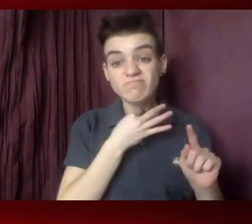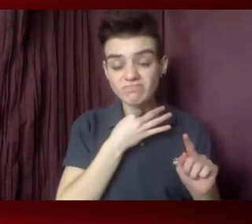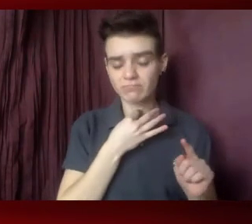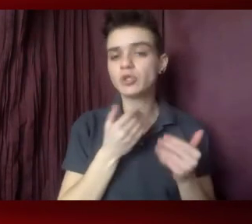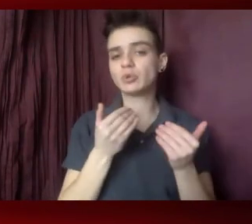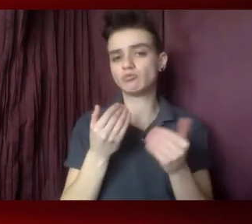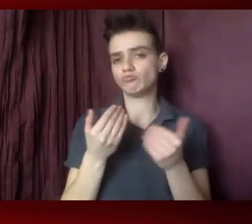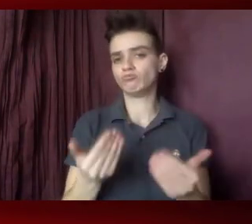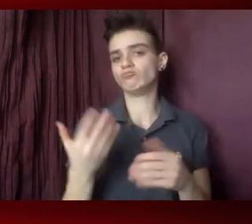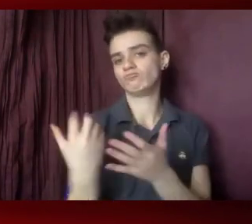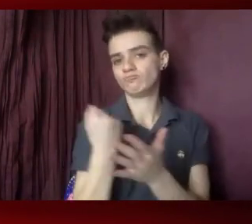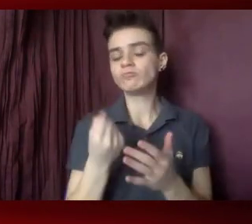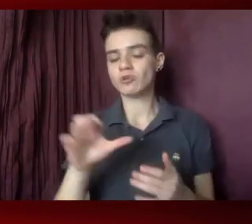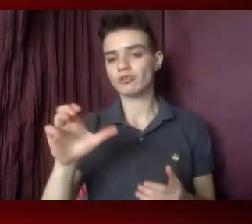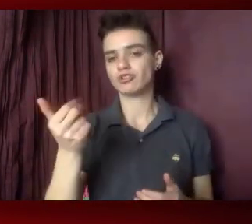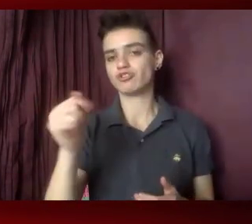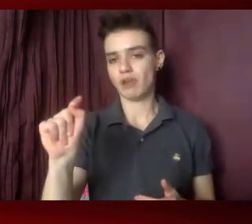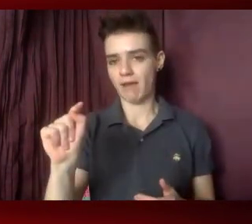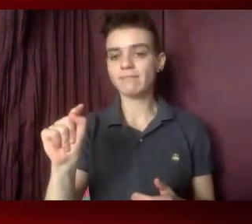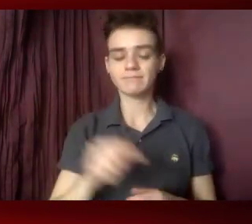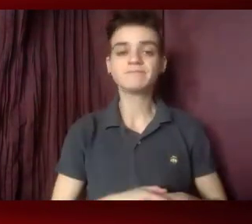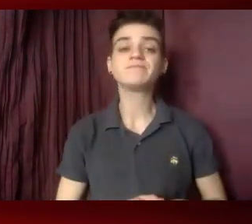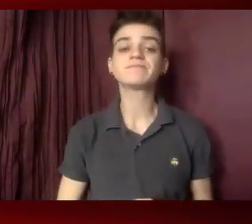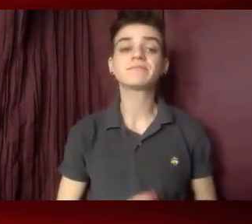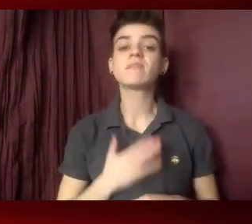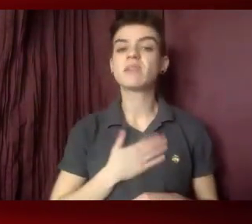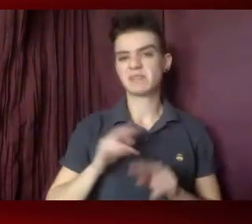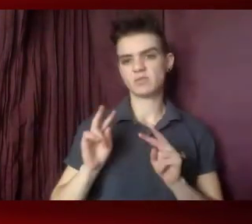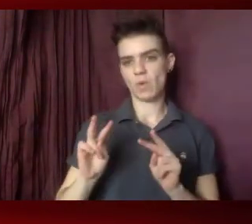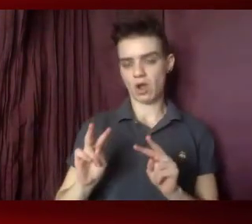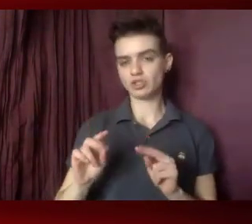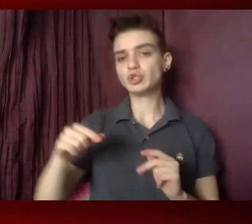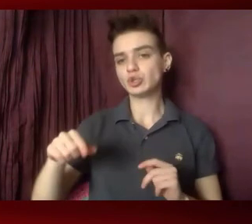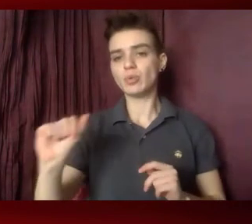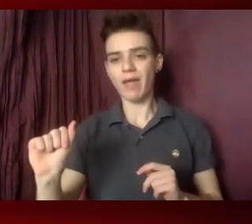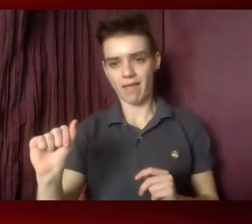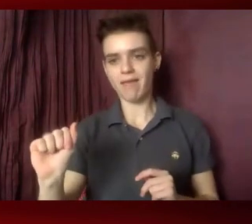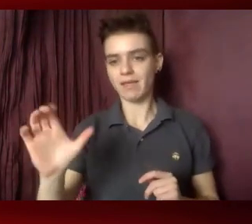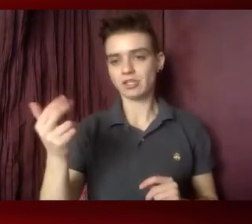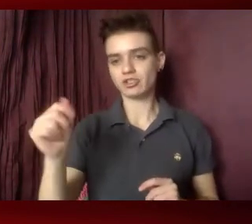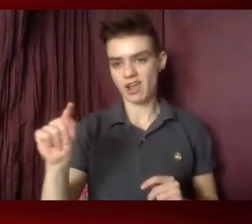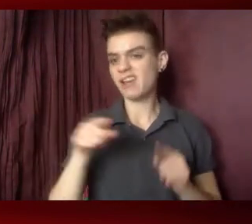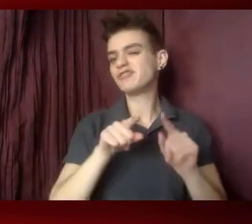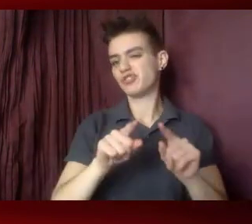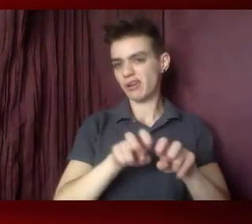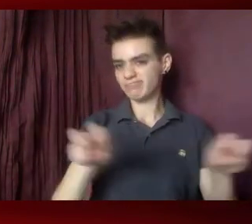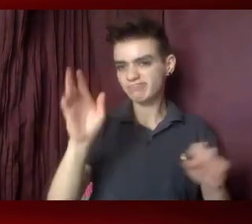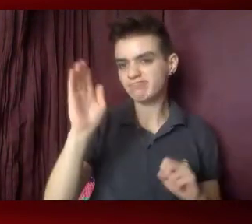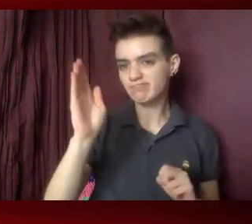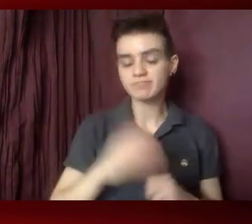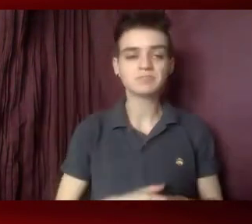I will ask our panelists to keep an eye out on that Q and A box throughout the panel. And invite them to